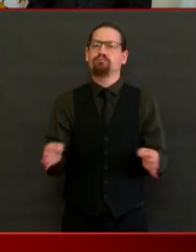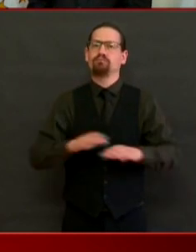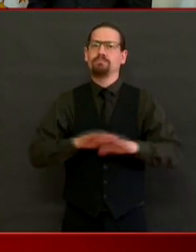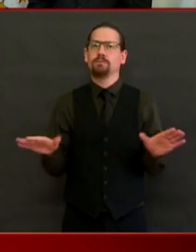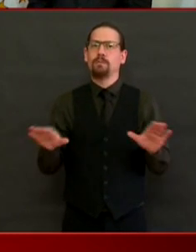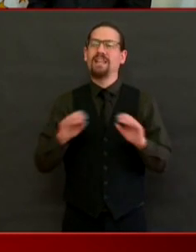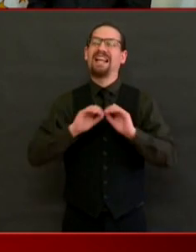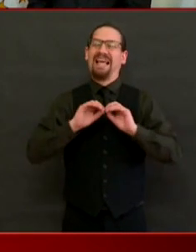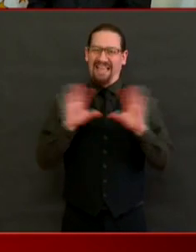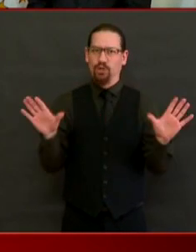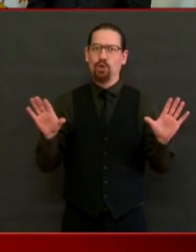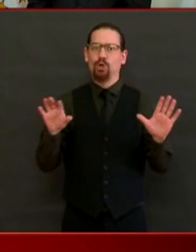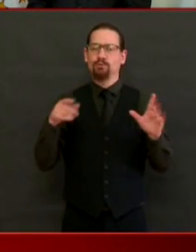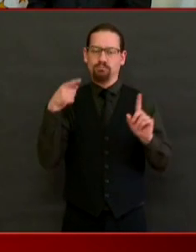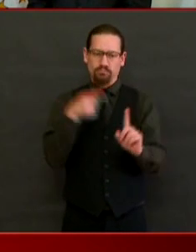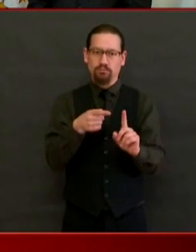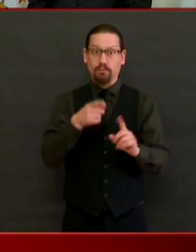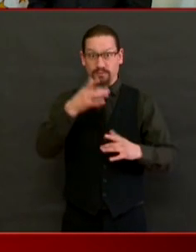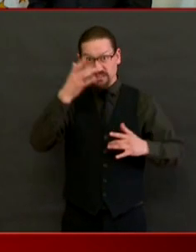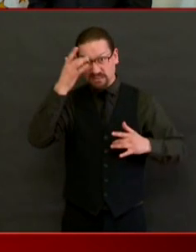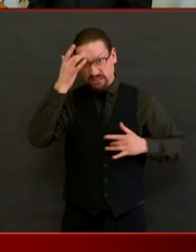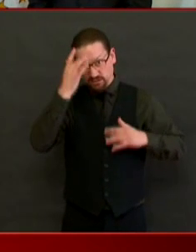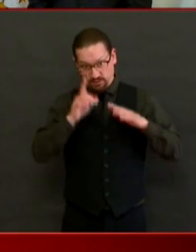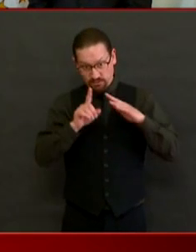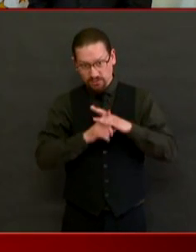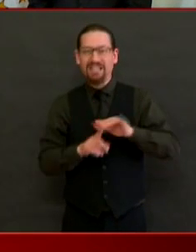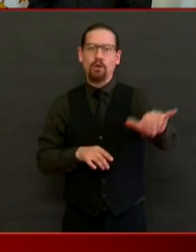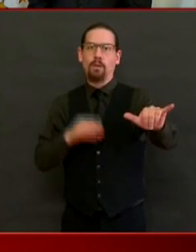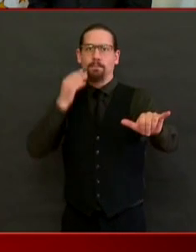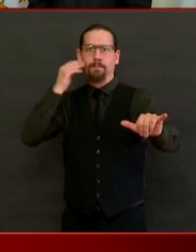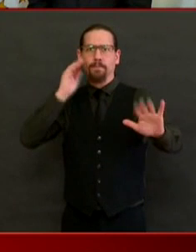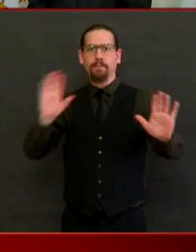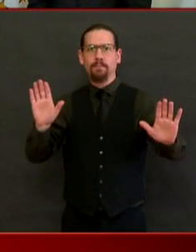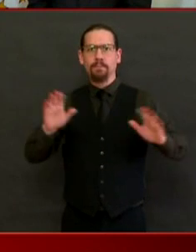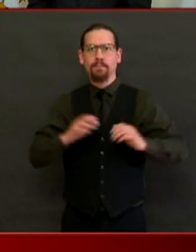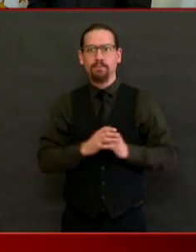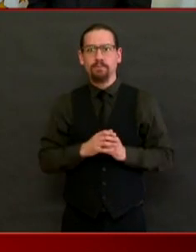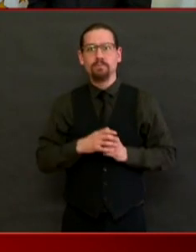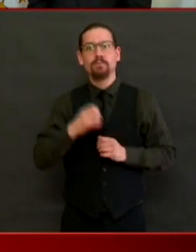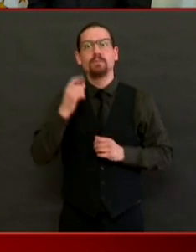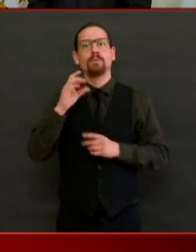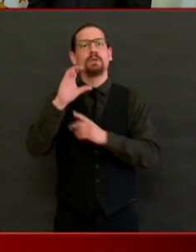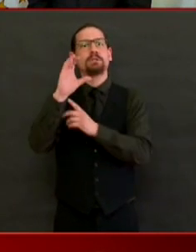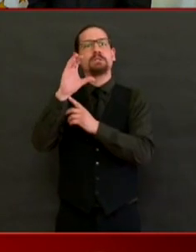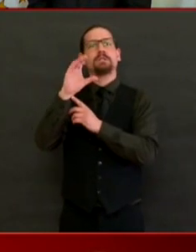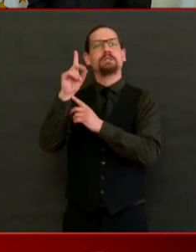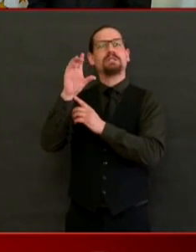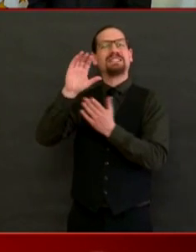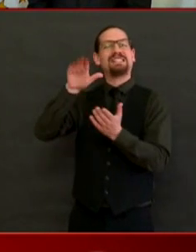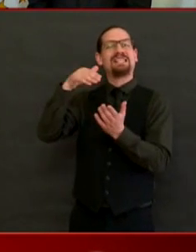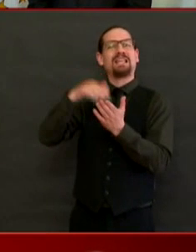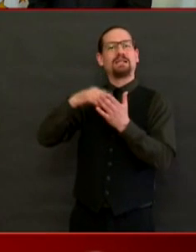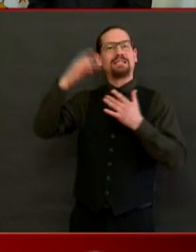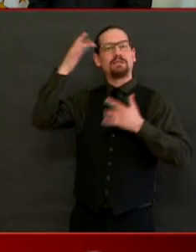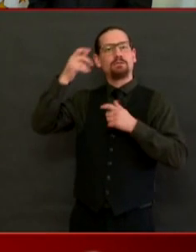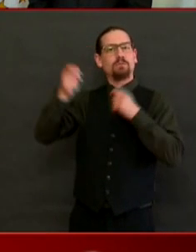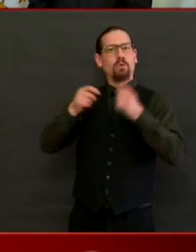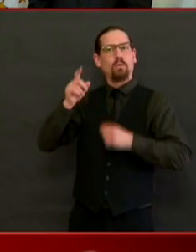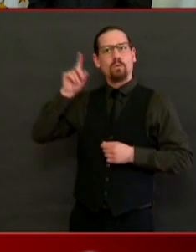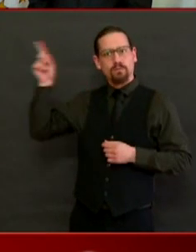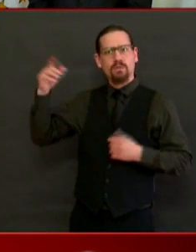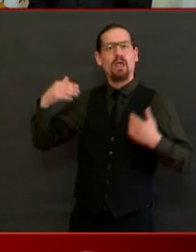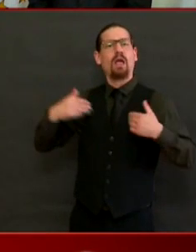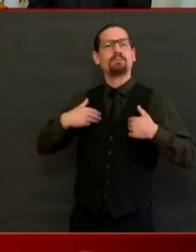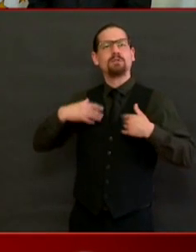in place. The Centers for Disease Control and Prevention have released guidelines that help us understand